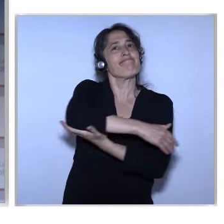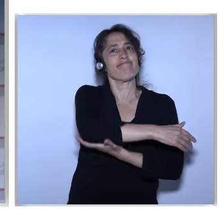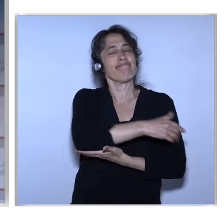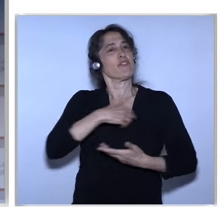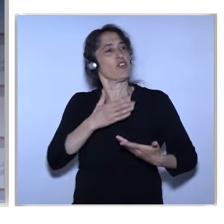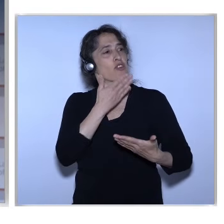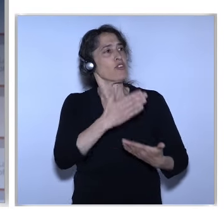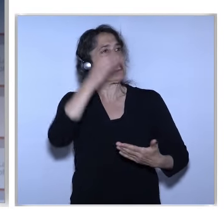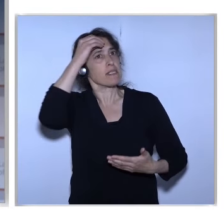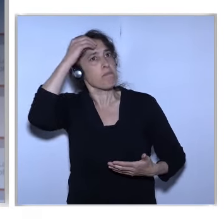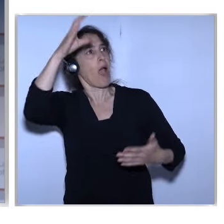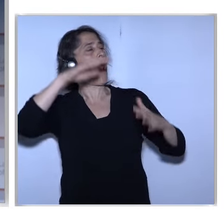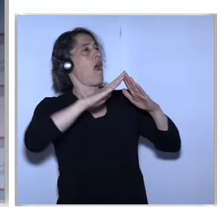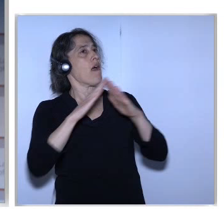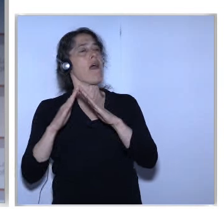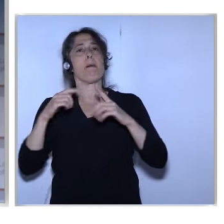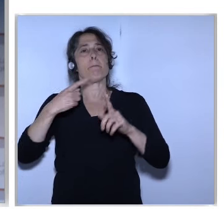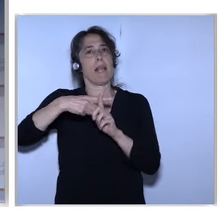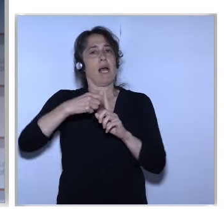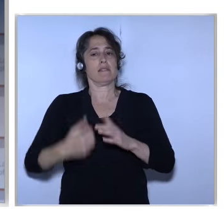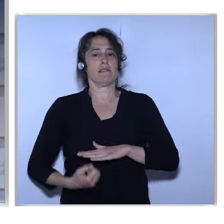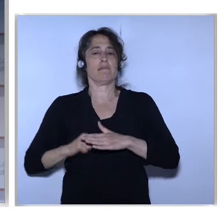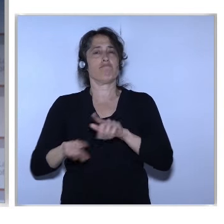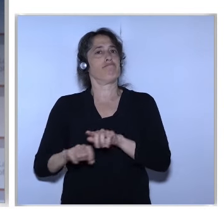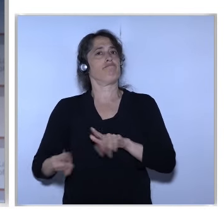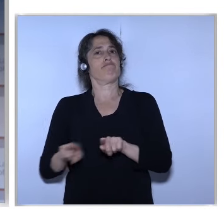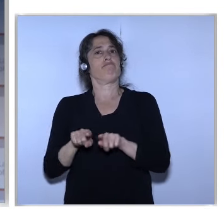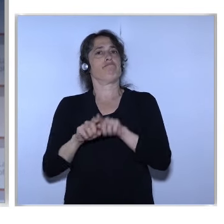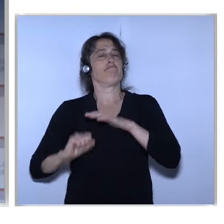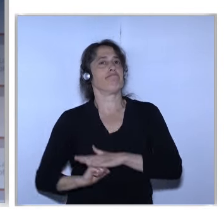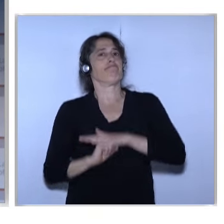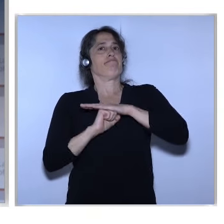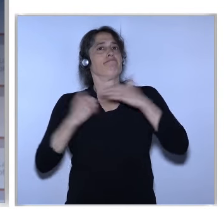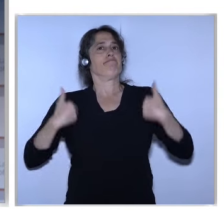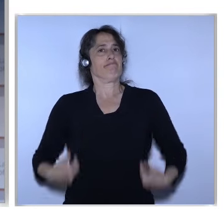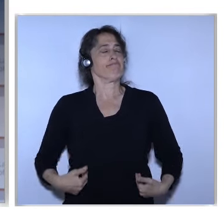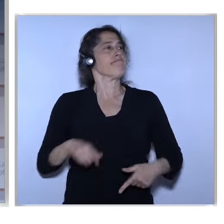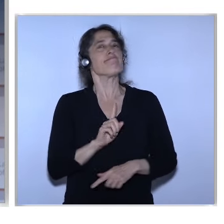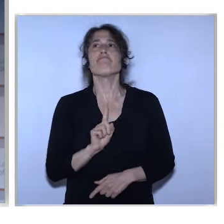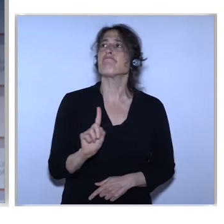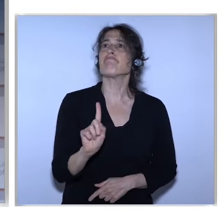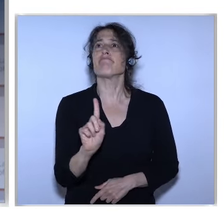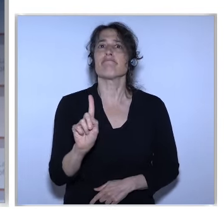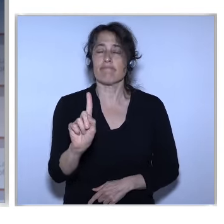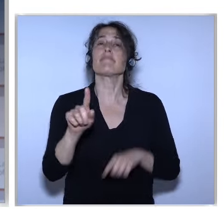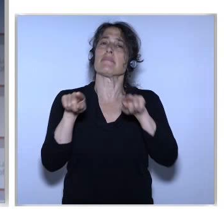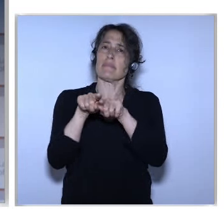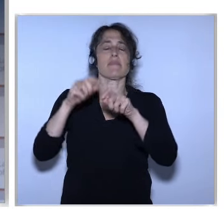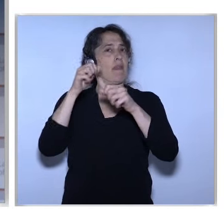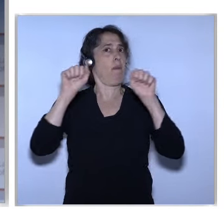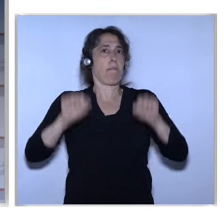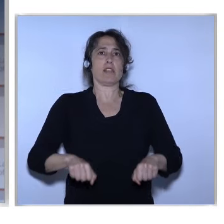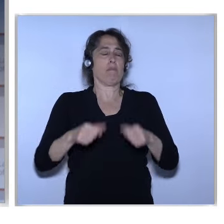Cities And Regions And Their Stakeholders So Huge Number Of Potential Exists And With The Full Attention Of Regions